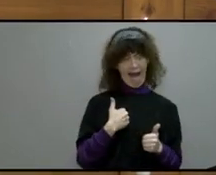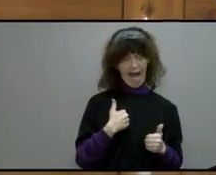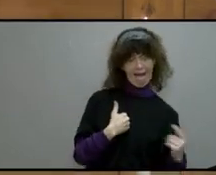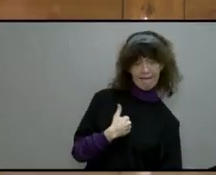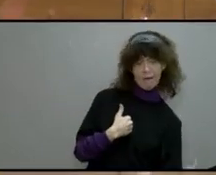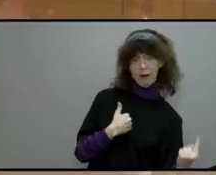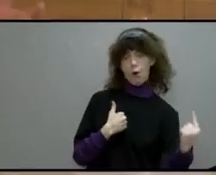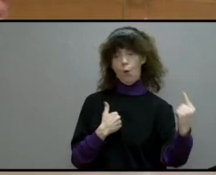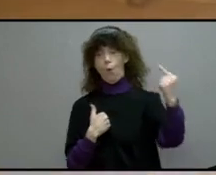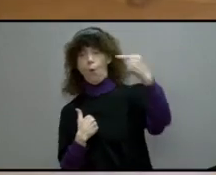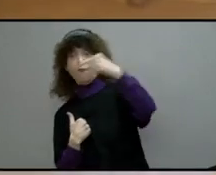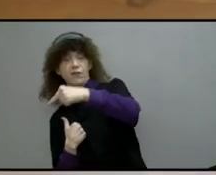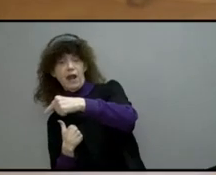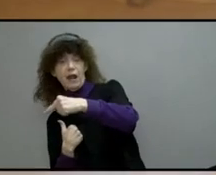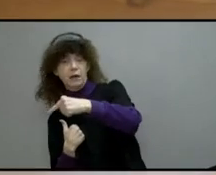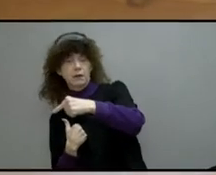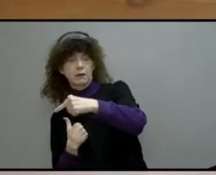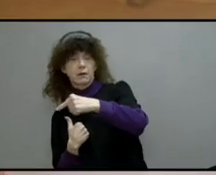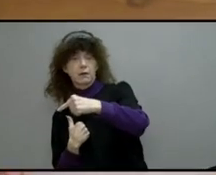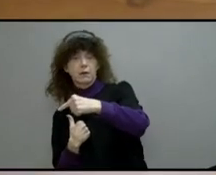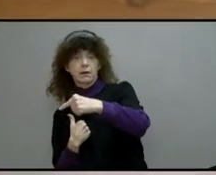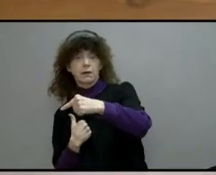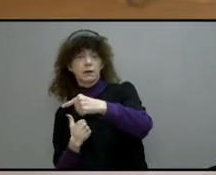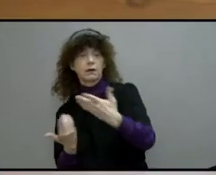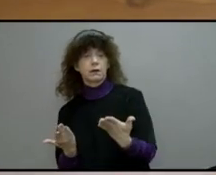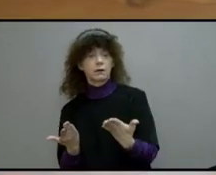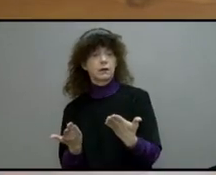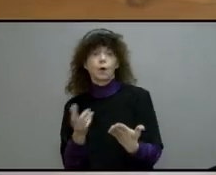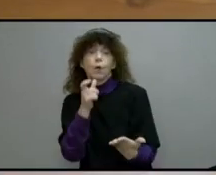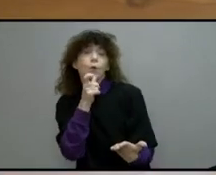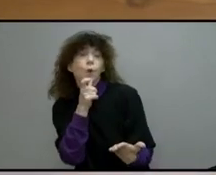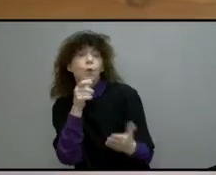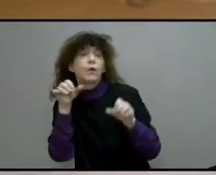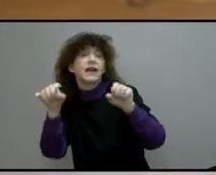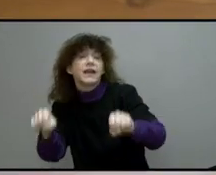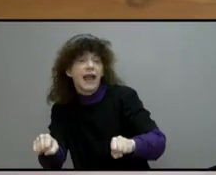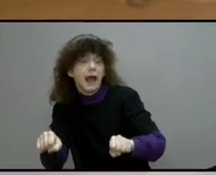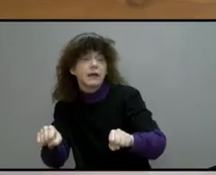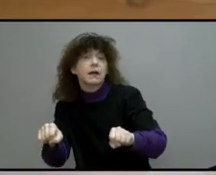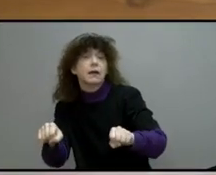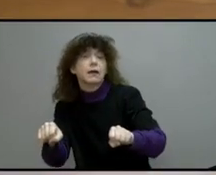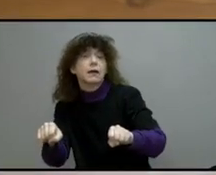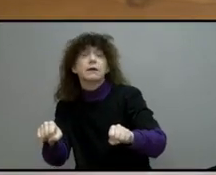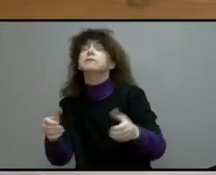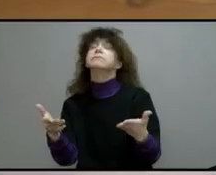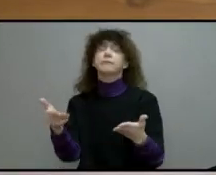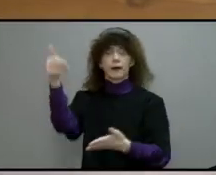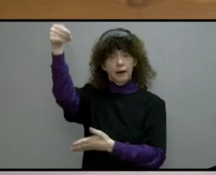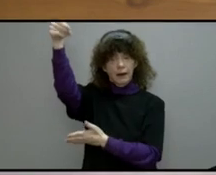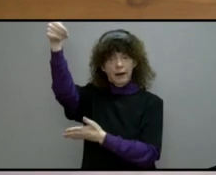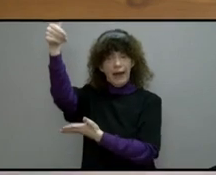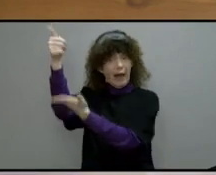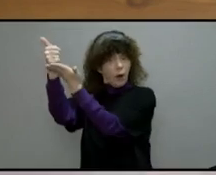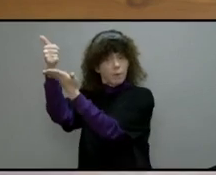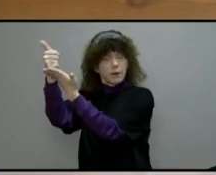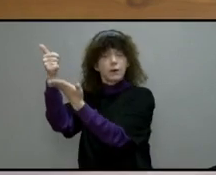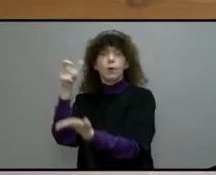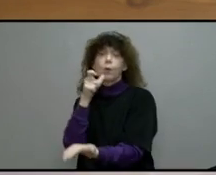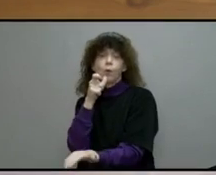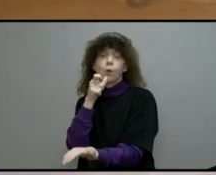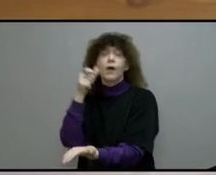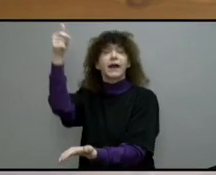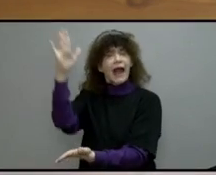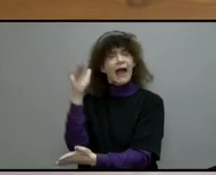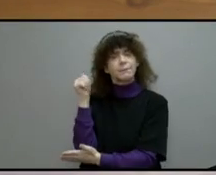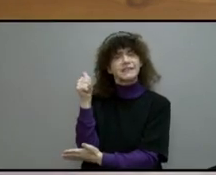from God? The only one that can provide answers to those questions is God Himself. He did